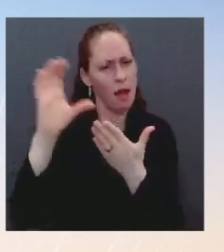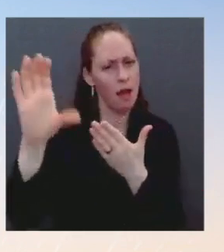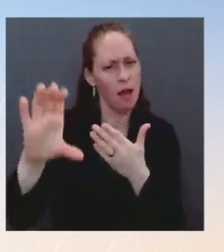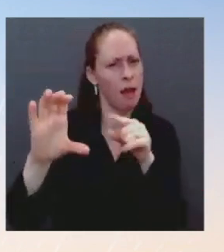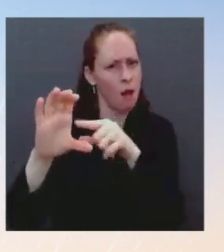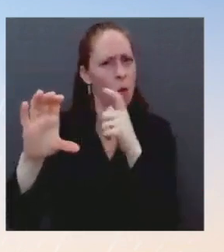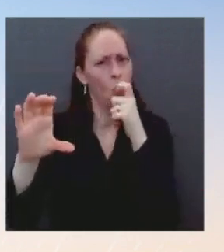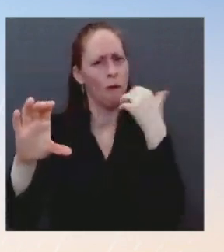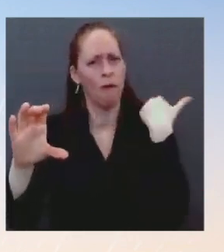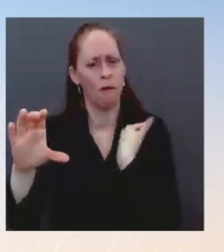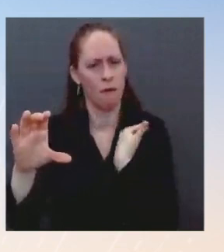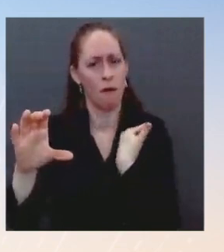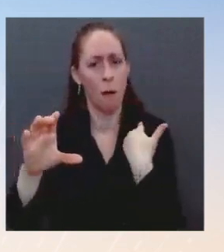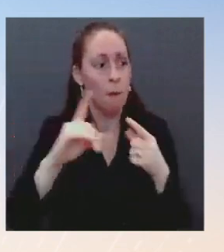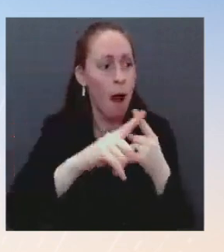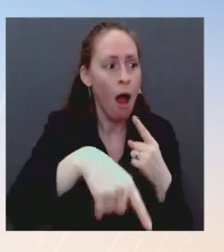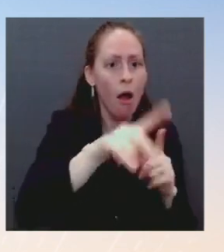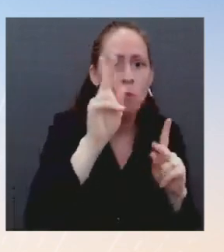But who's saying it's not paid for?